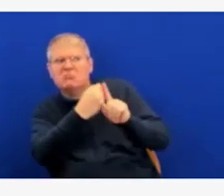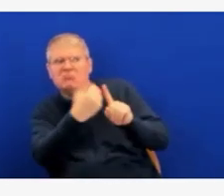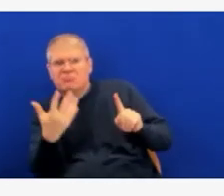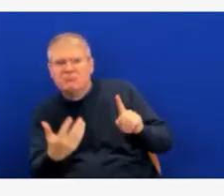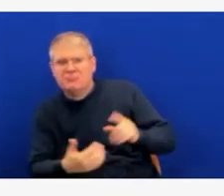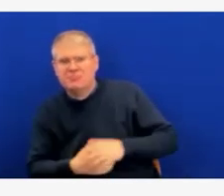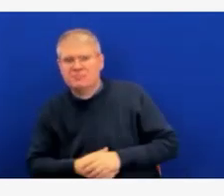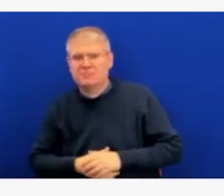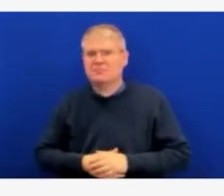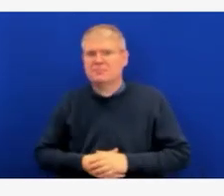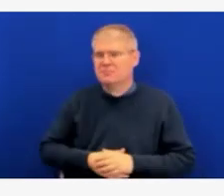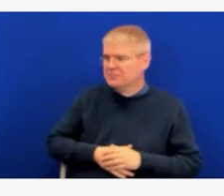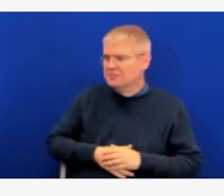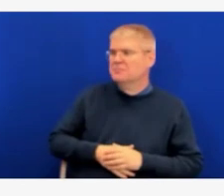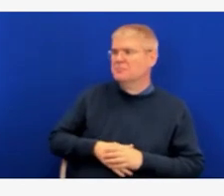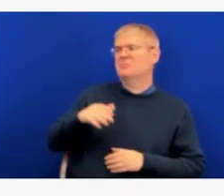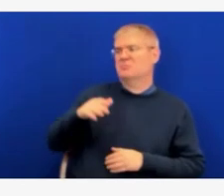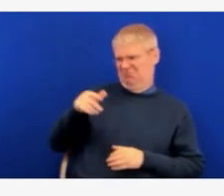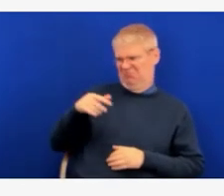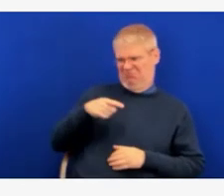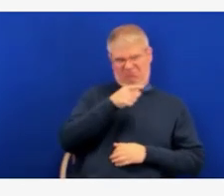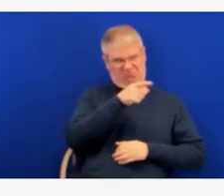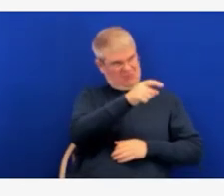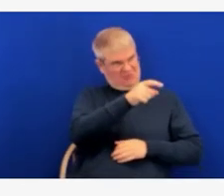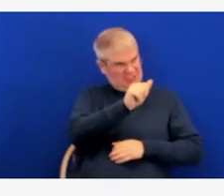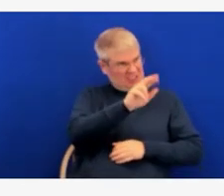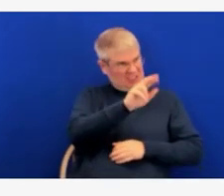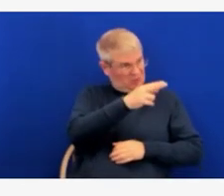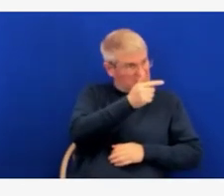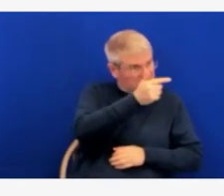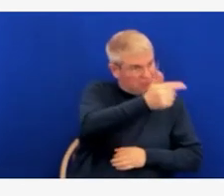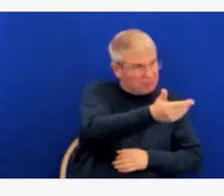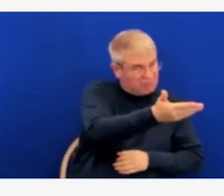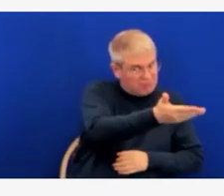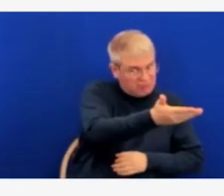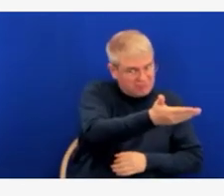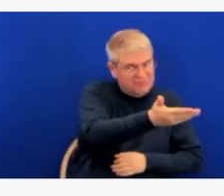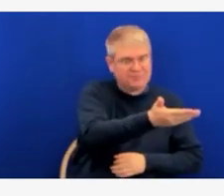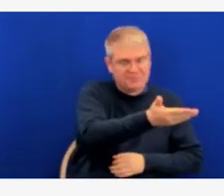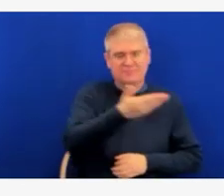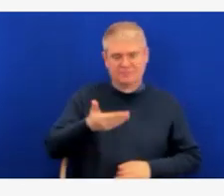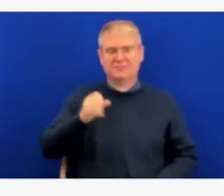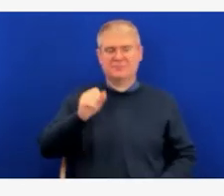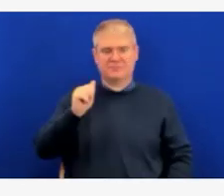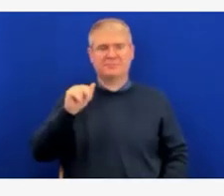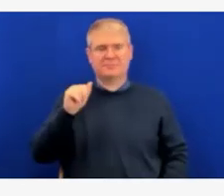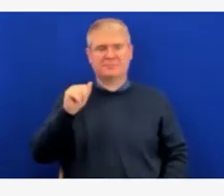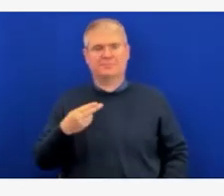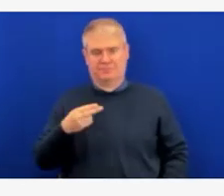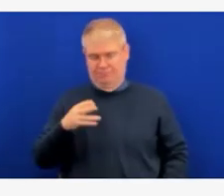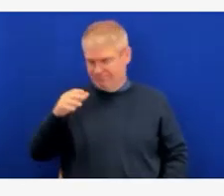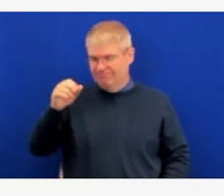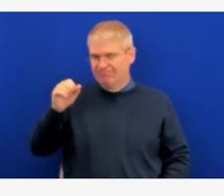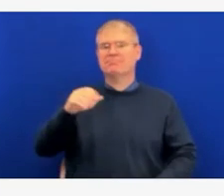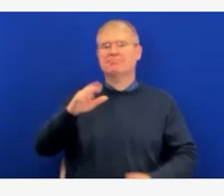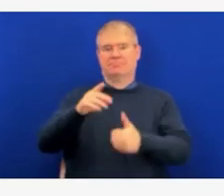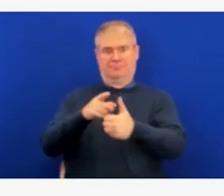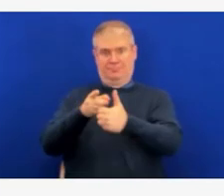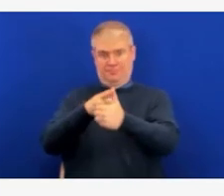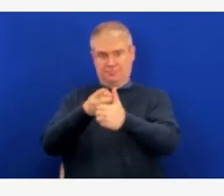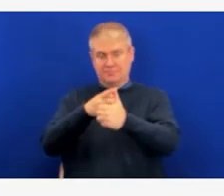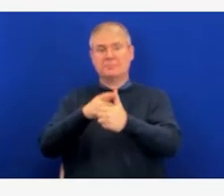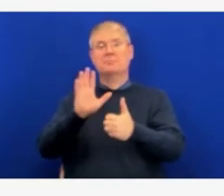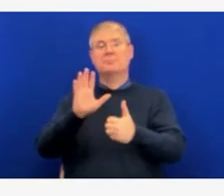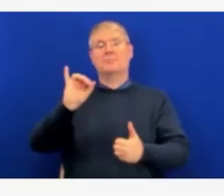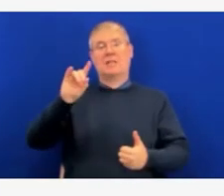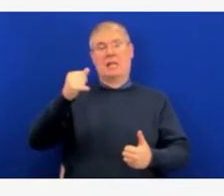Sure. So if I can, let's see, the first question was how many Idahoans have gotten booster doses? And so we update